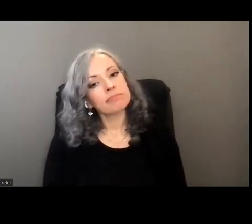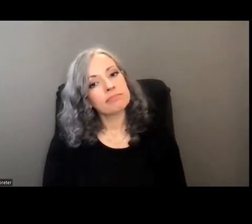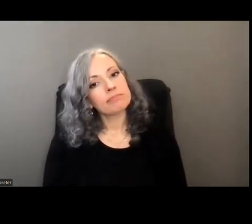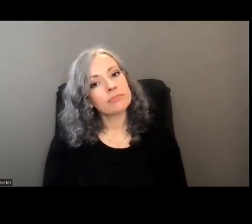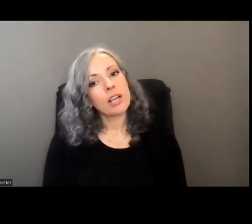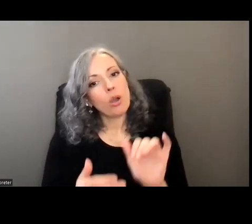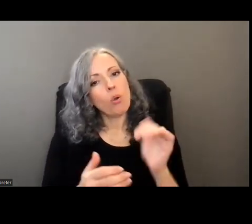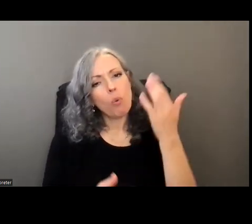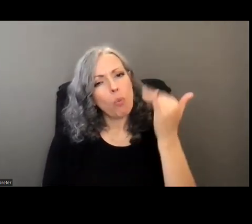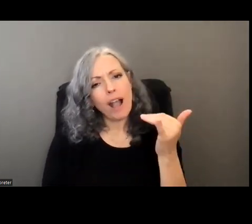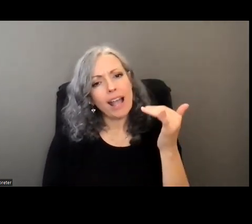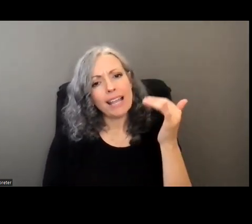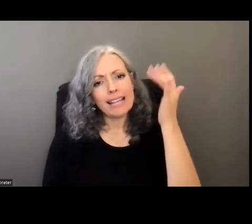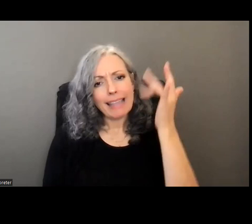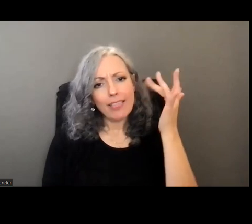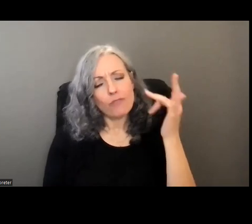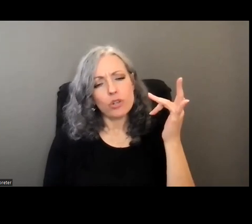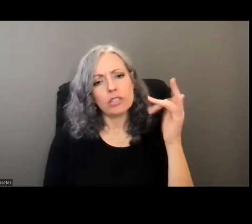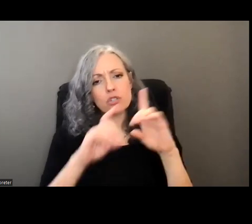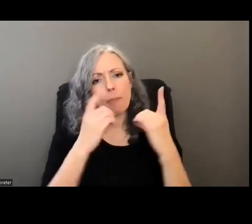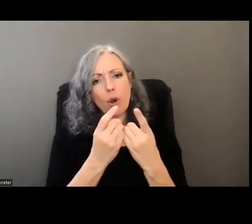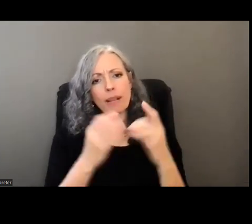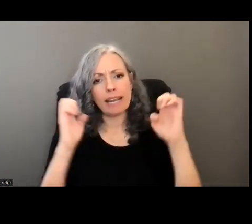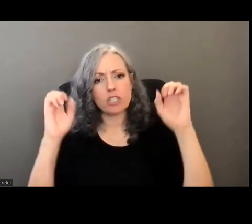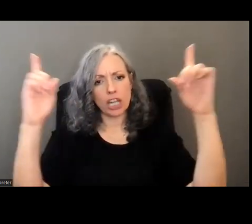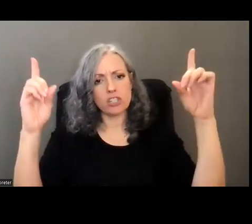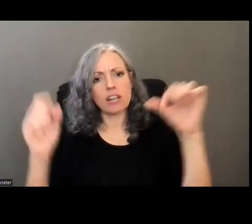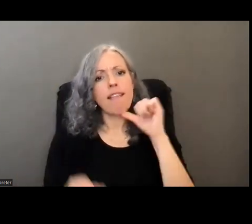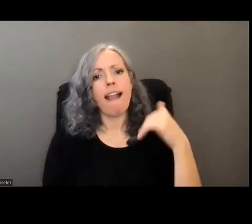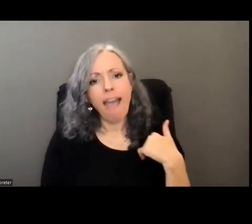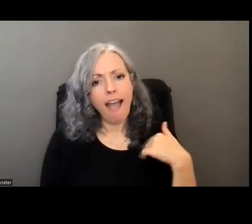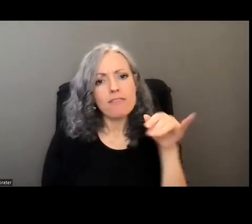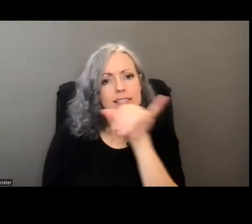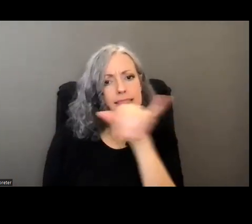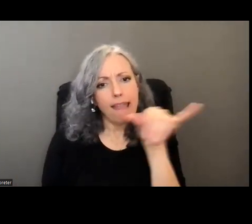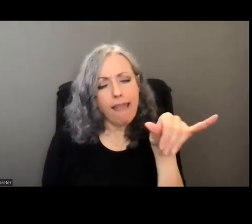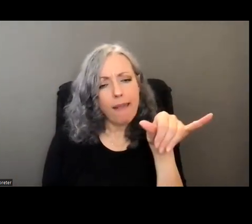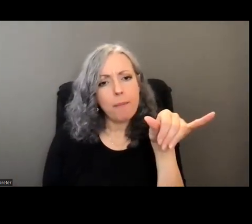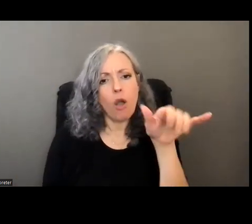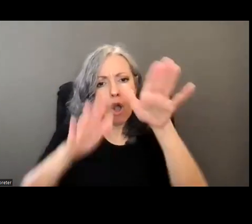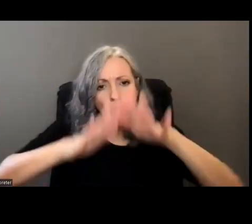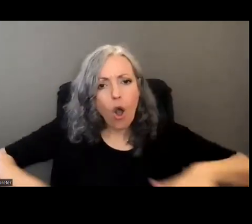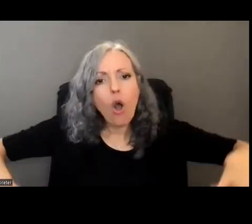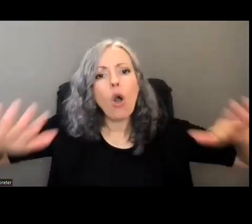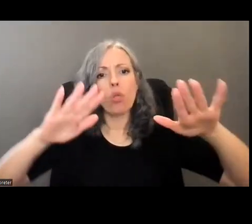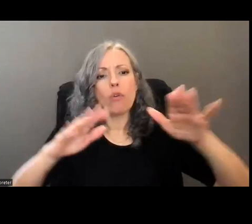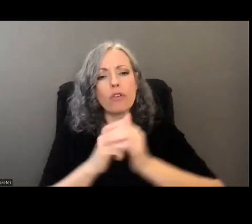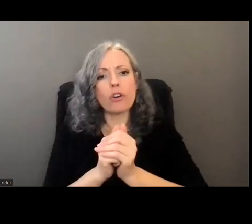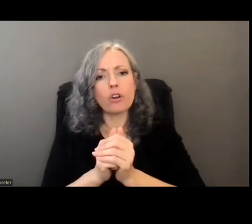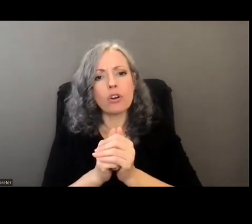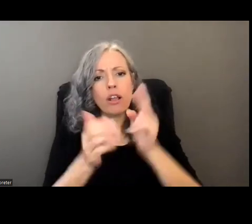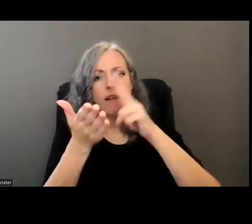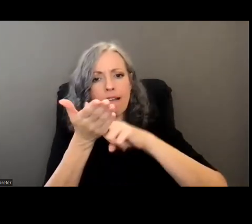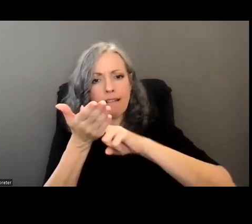come the california department of education doesn't have the same standards across all colleges